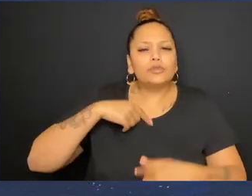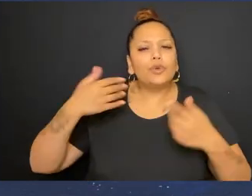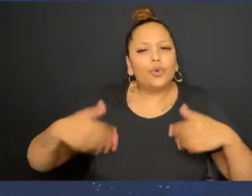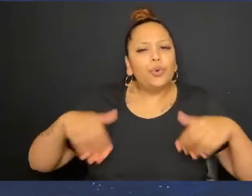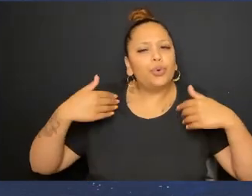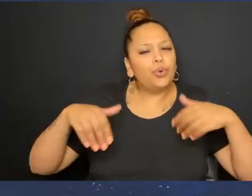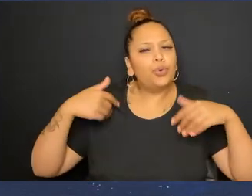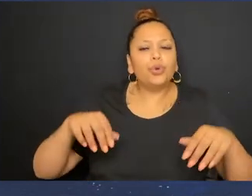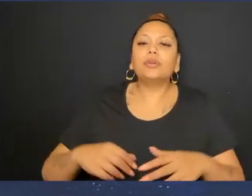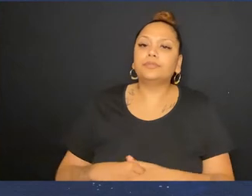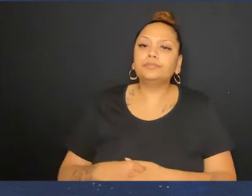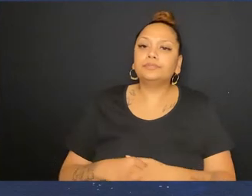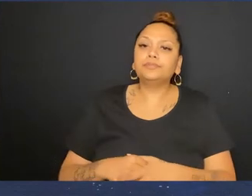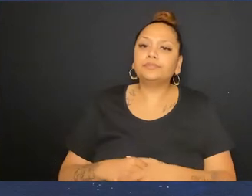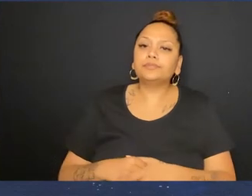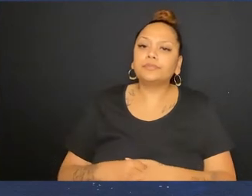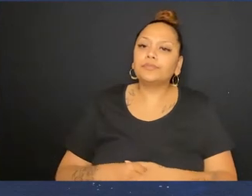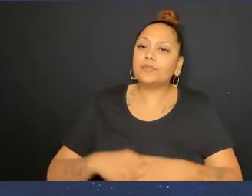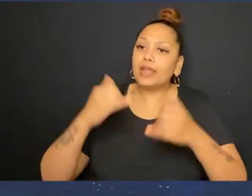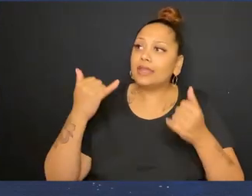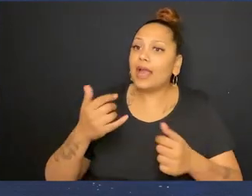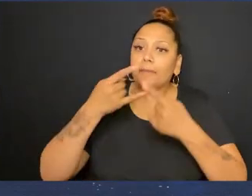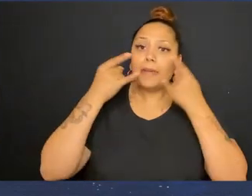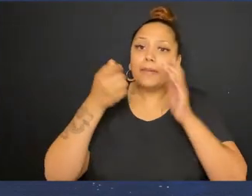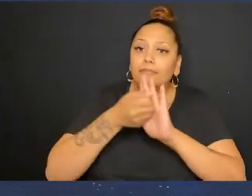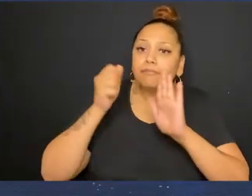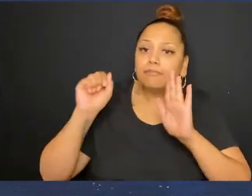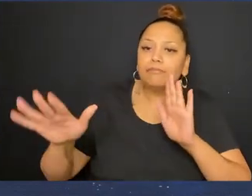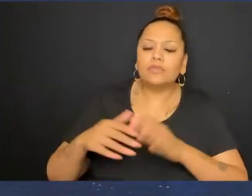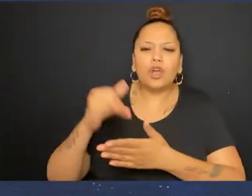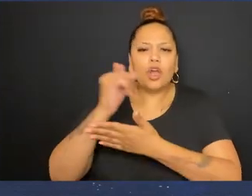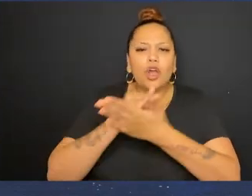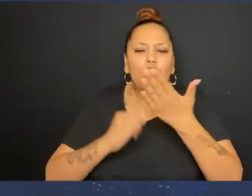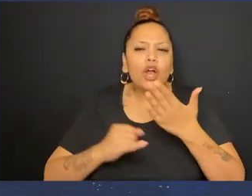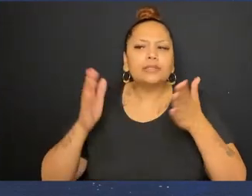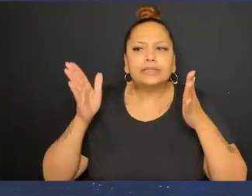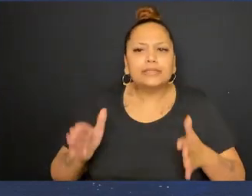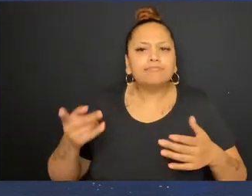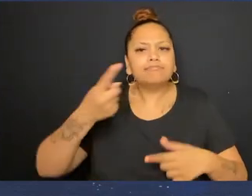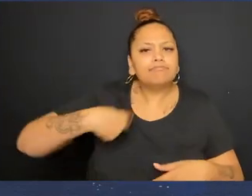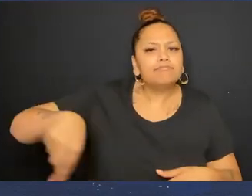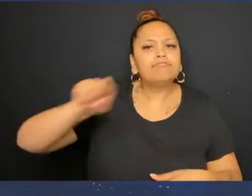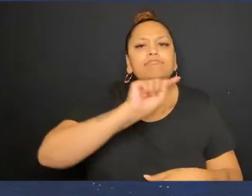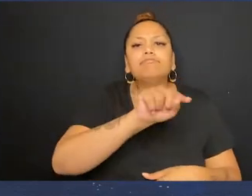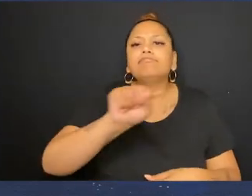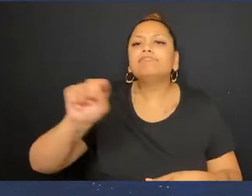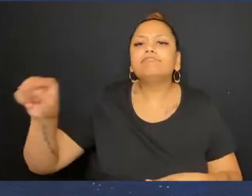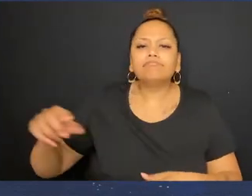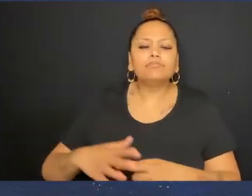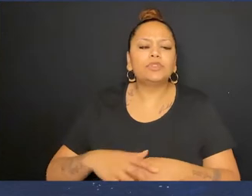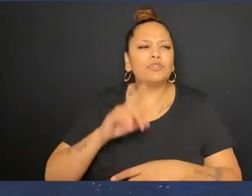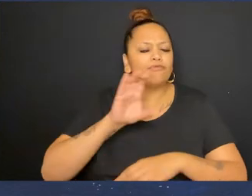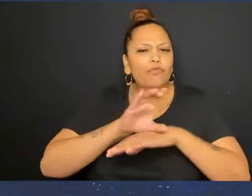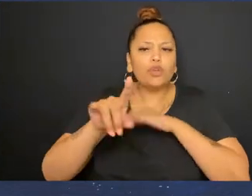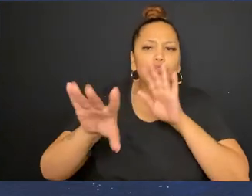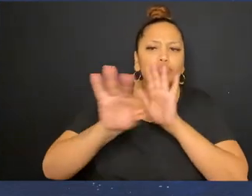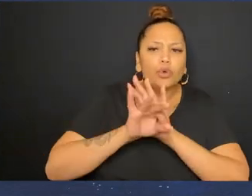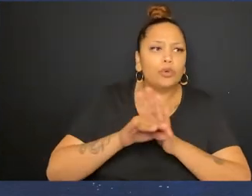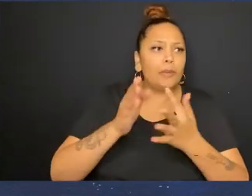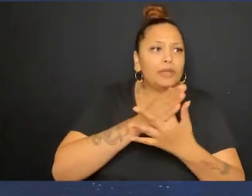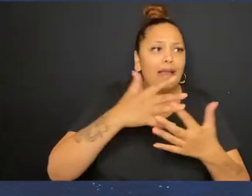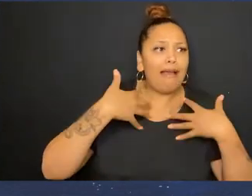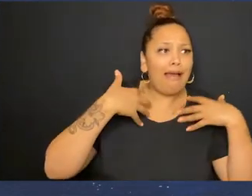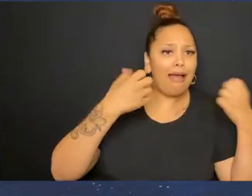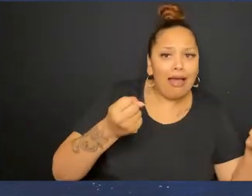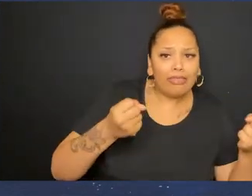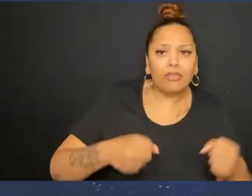at that time Unfortunately And now That mandates Are being lifted Artists are really Being forced To choose